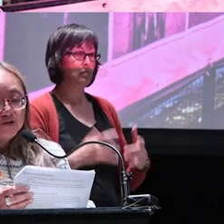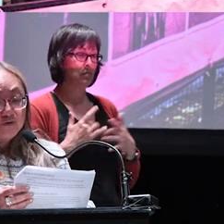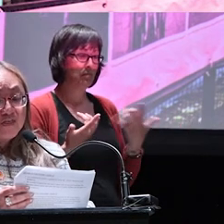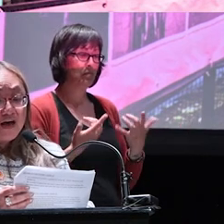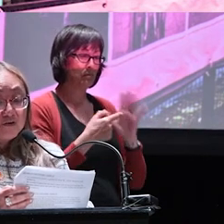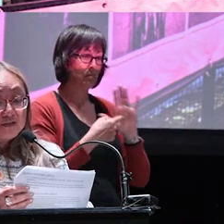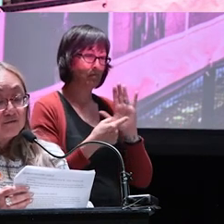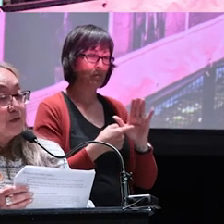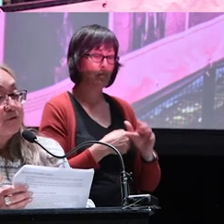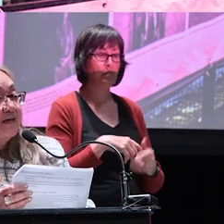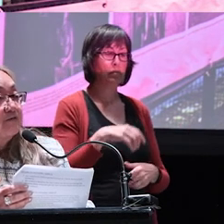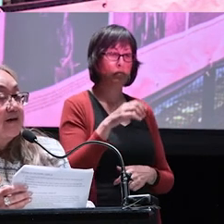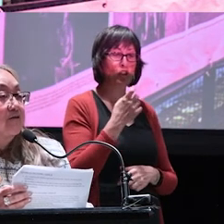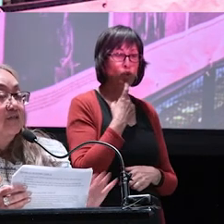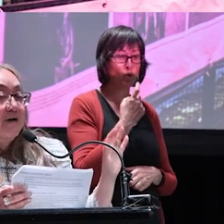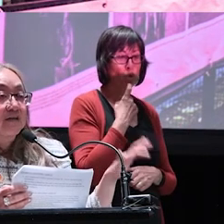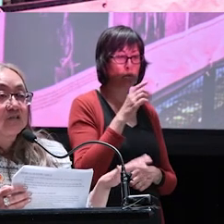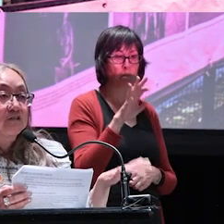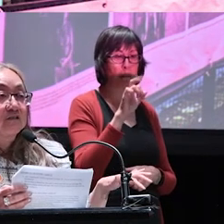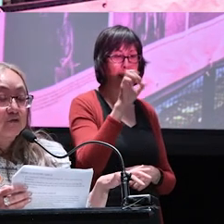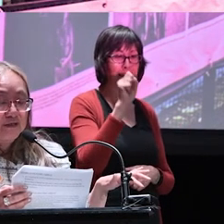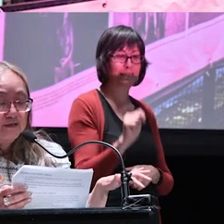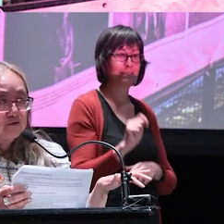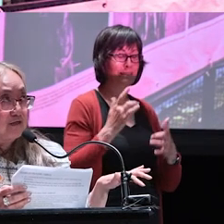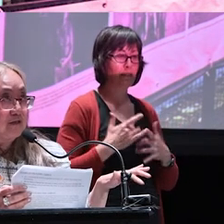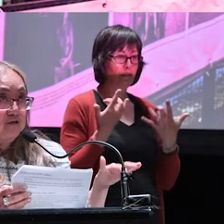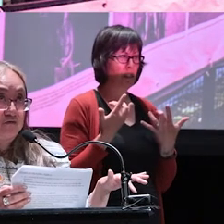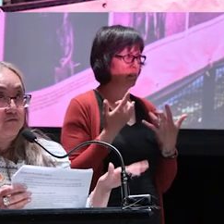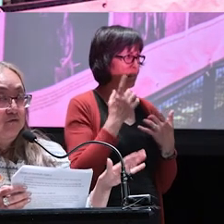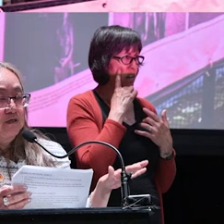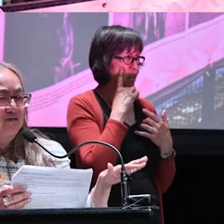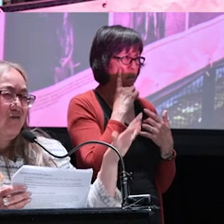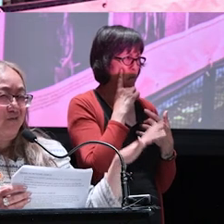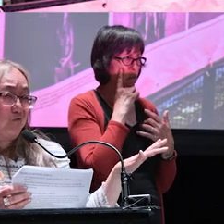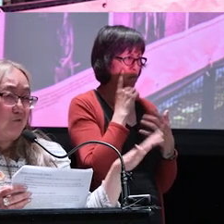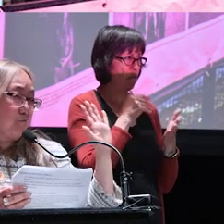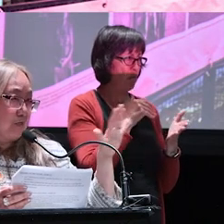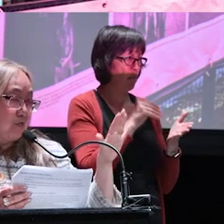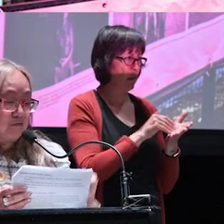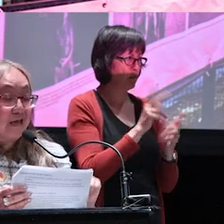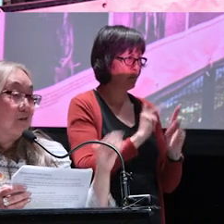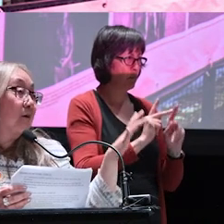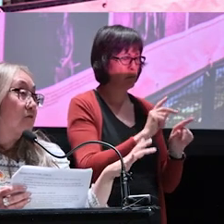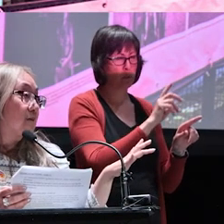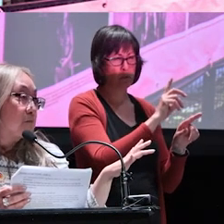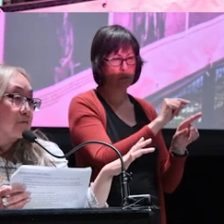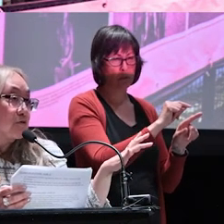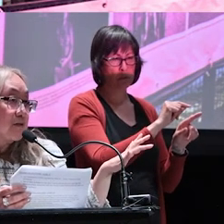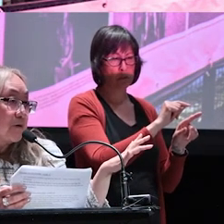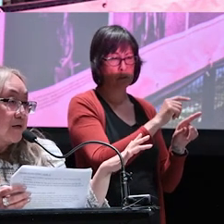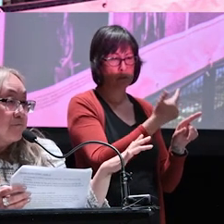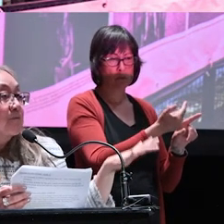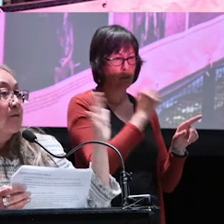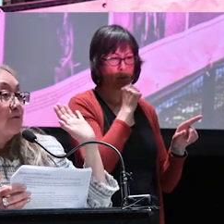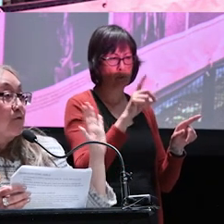that drew thousands of people downtown. This past year, 2022, so it's not really 21, but you know, they had 300,000 people in